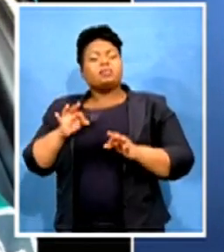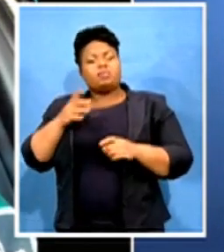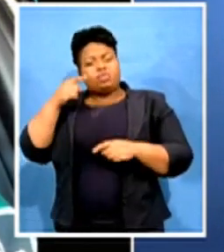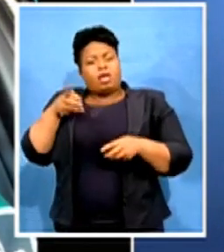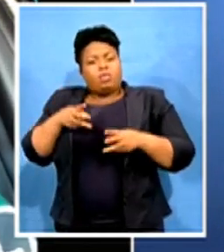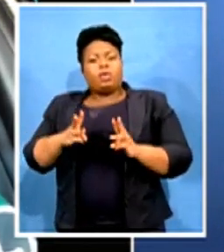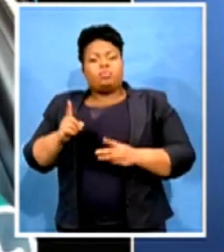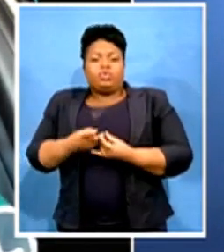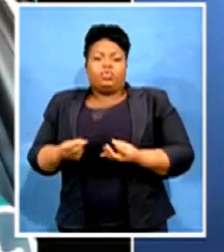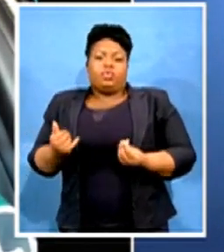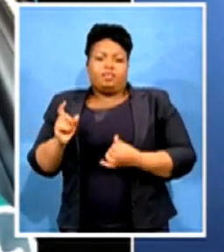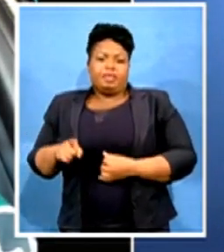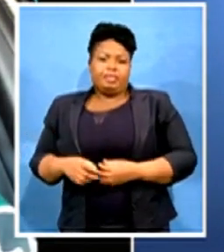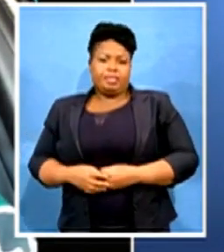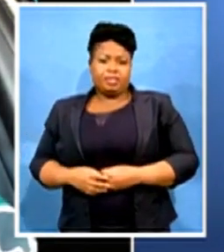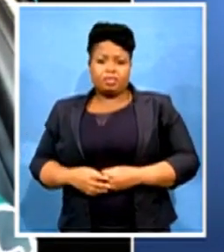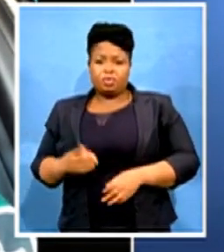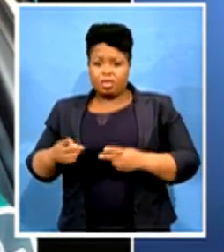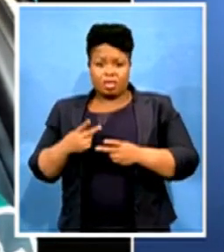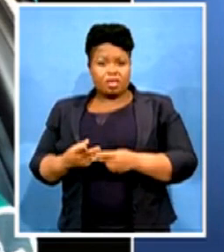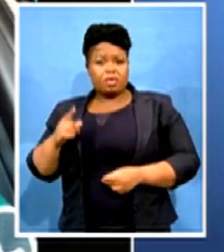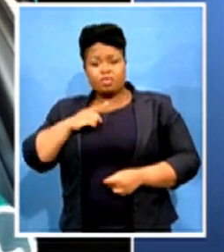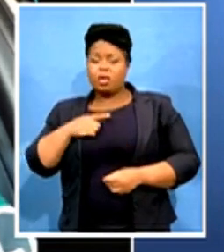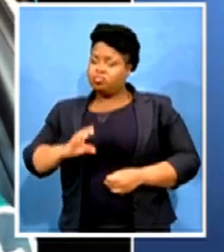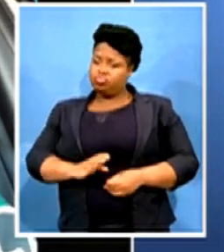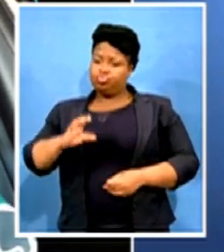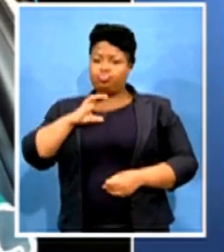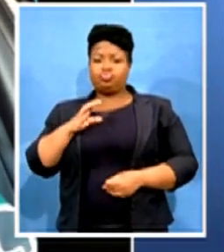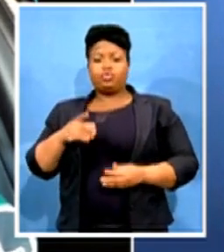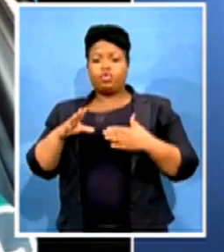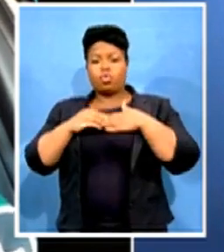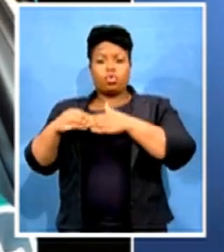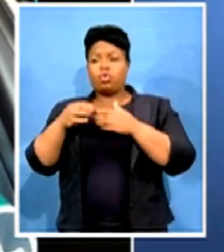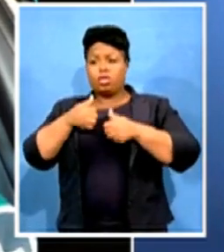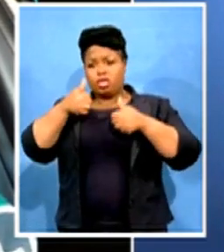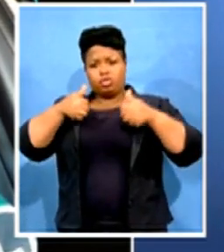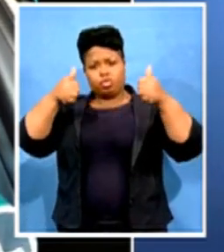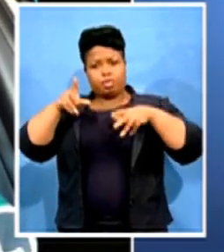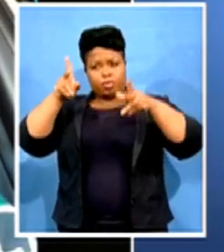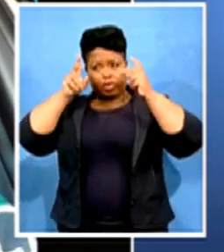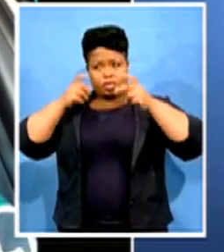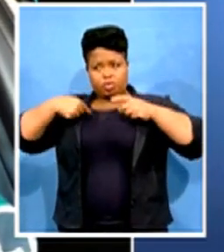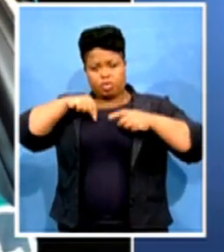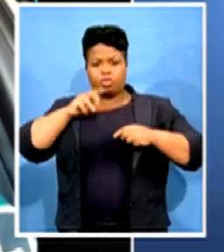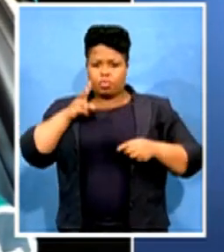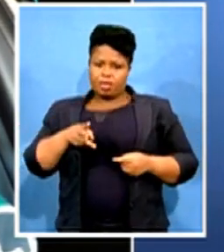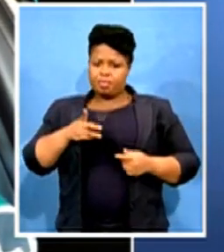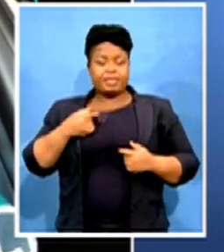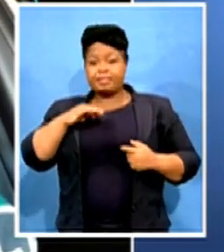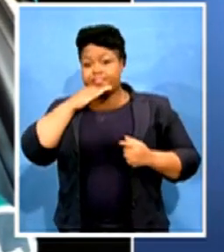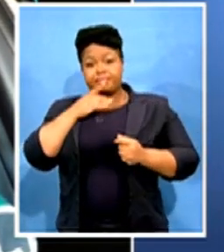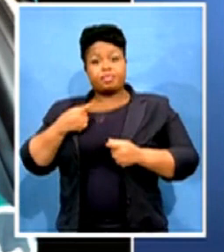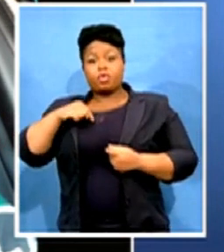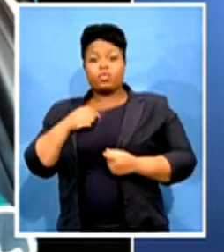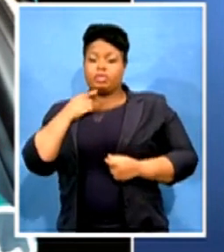we have we have confidence in our leadership. They will listen to us. We are not saying we are we are just going they are going to get